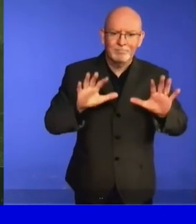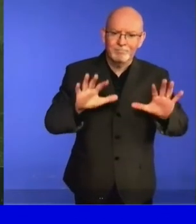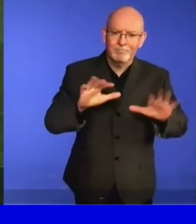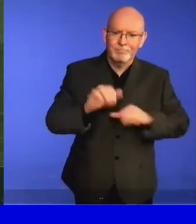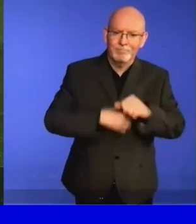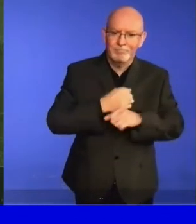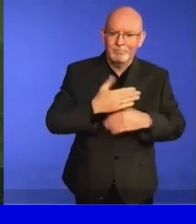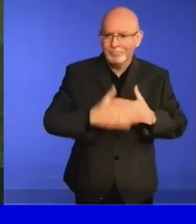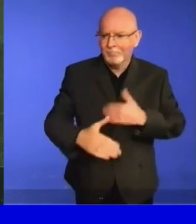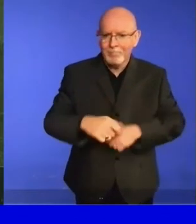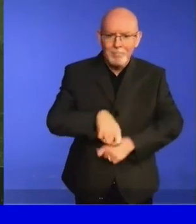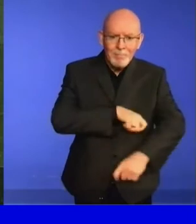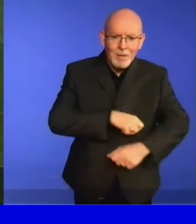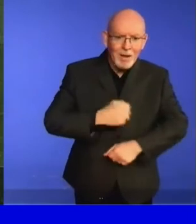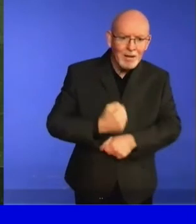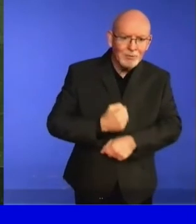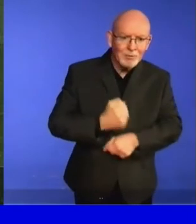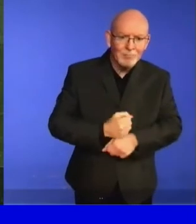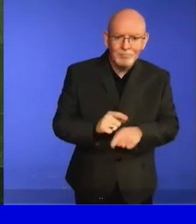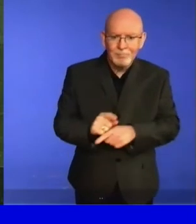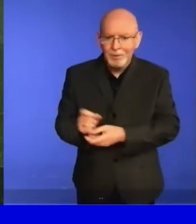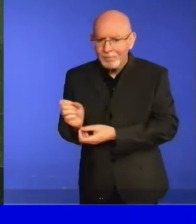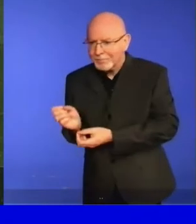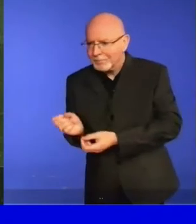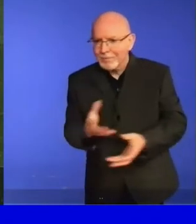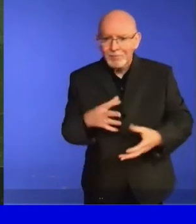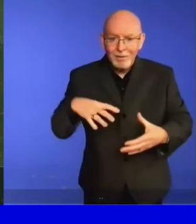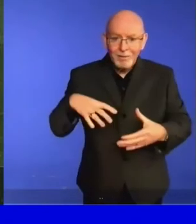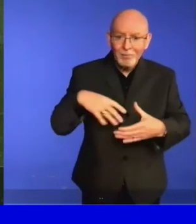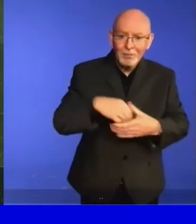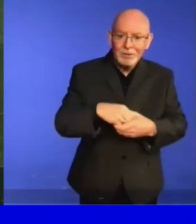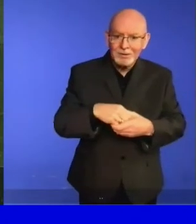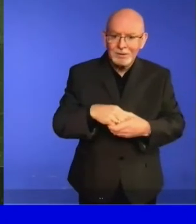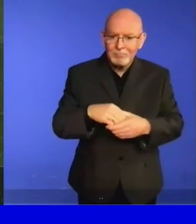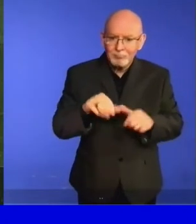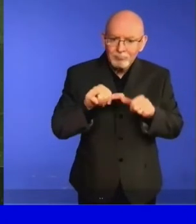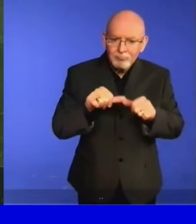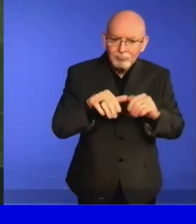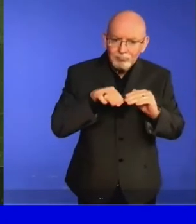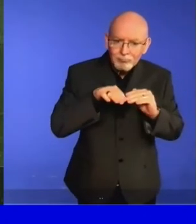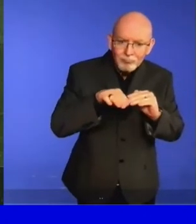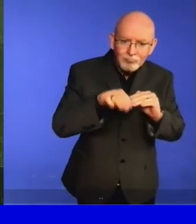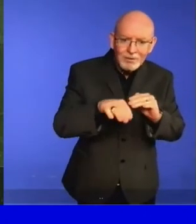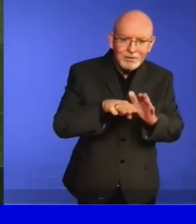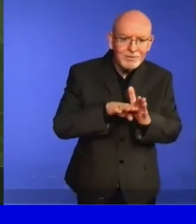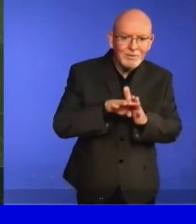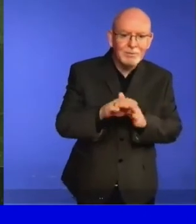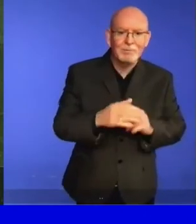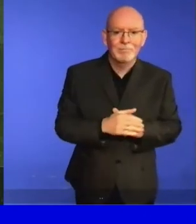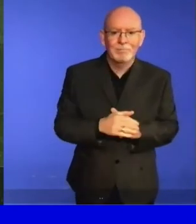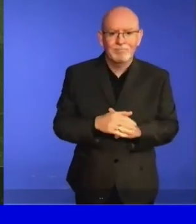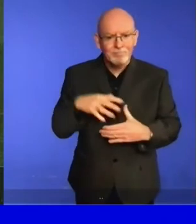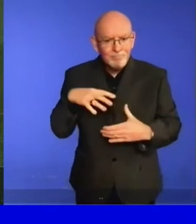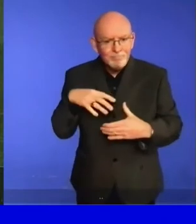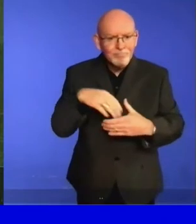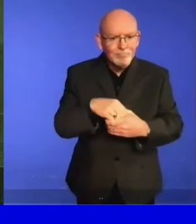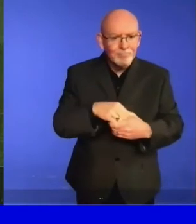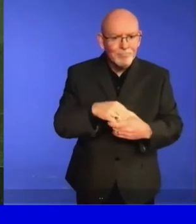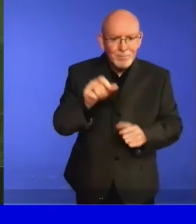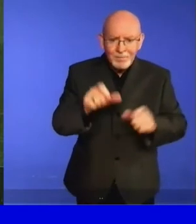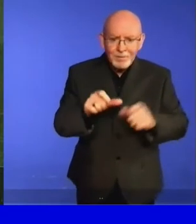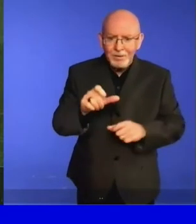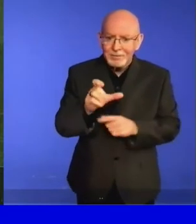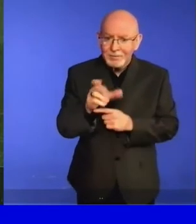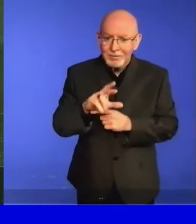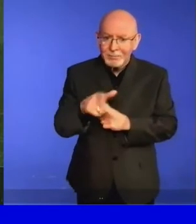2030 Agenda for Persons with Disabilities. Excellencies, it is easy, while under